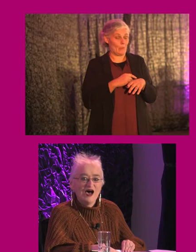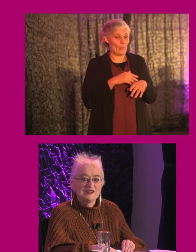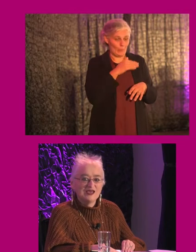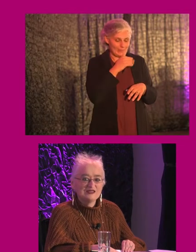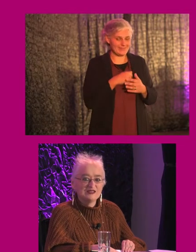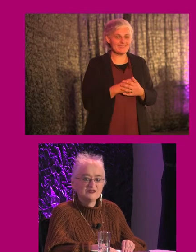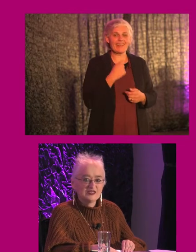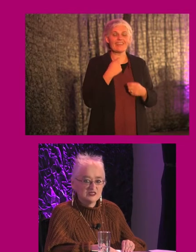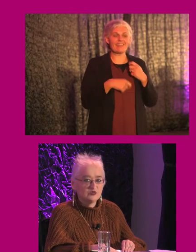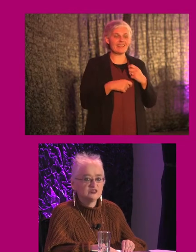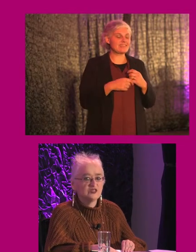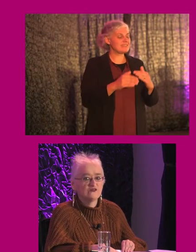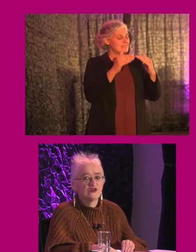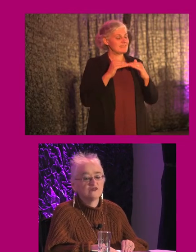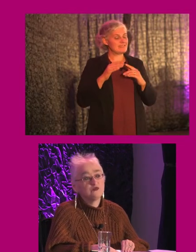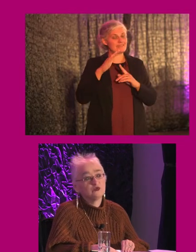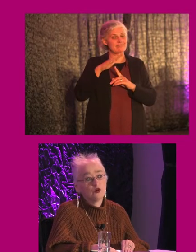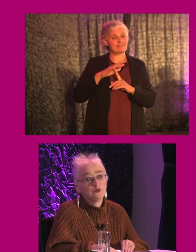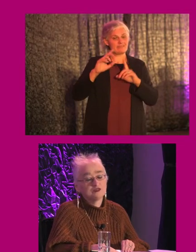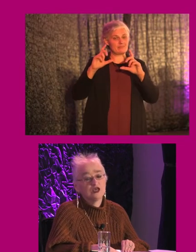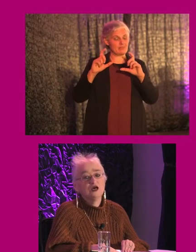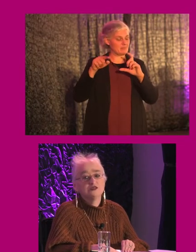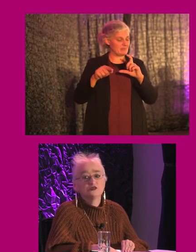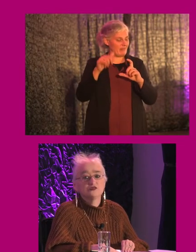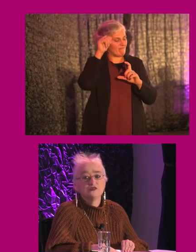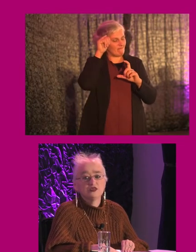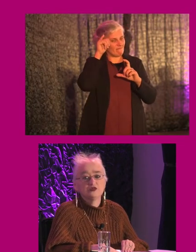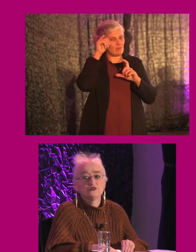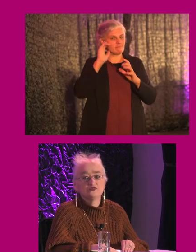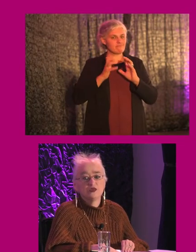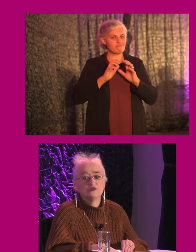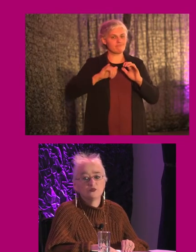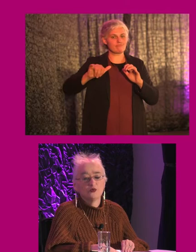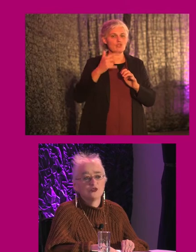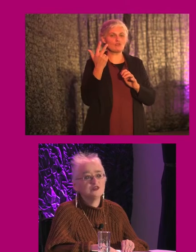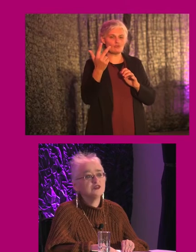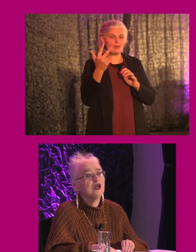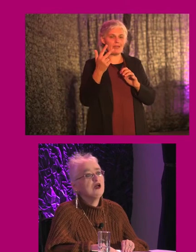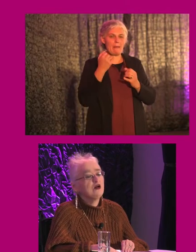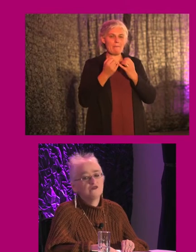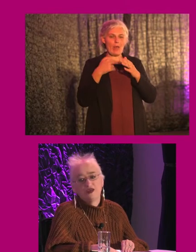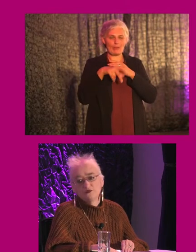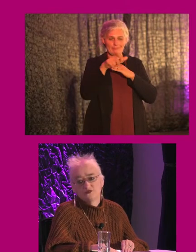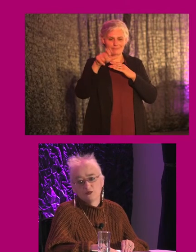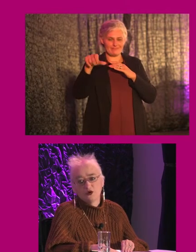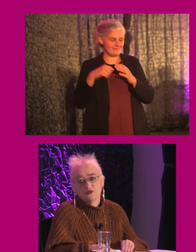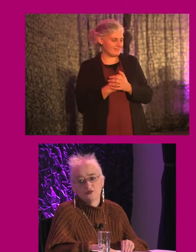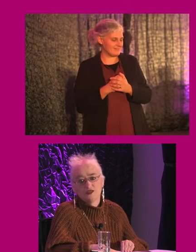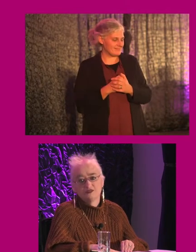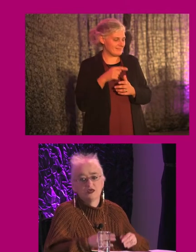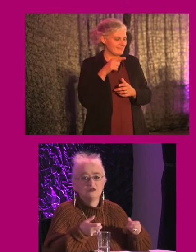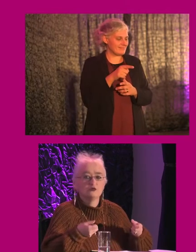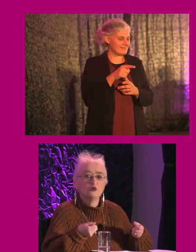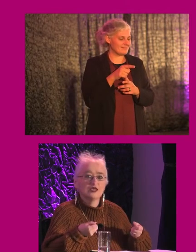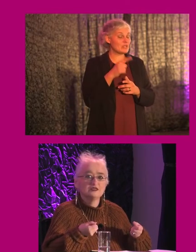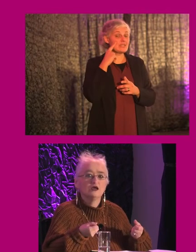And then the second image is of our framed football pitch. So it's of three young framed footballers. A framed football is when